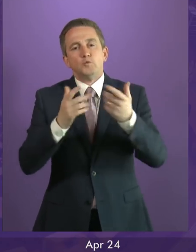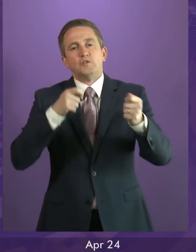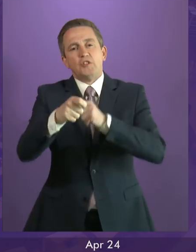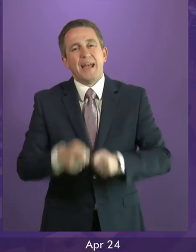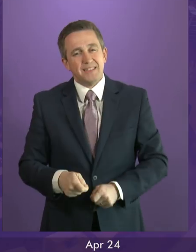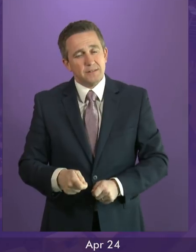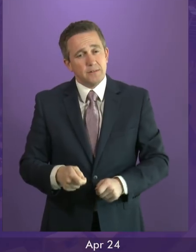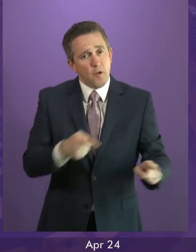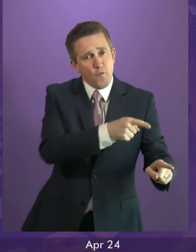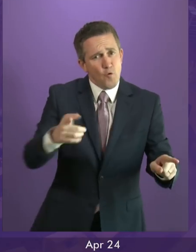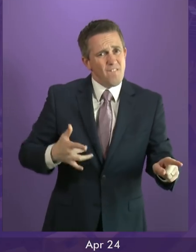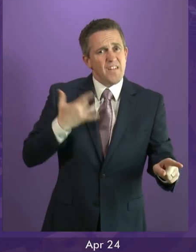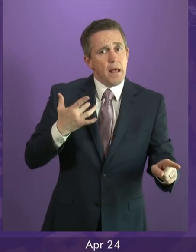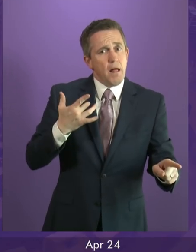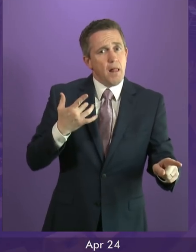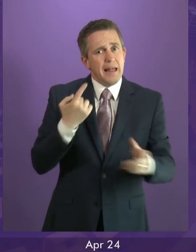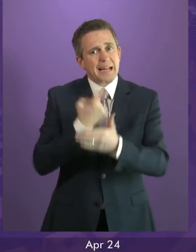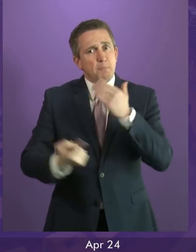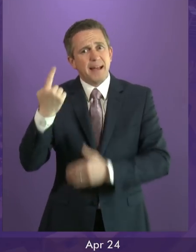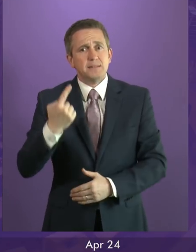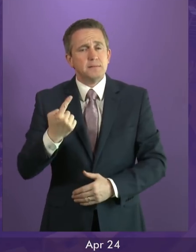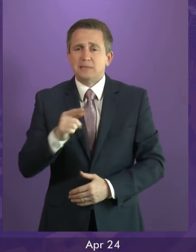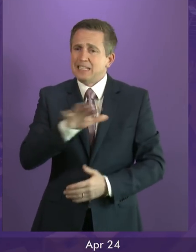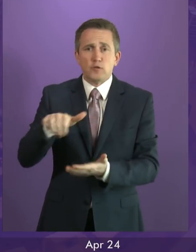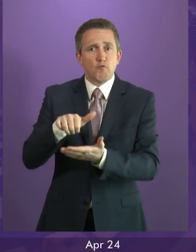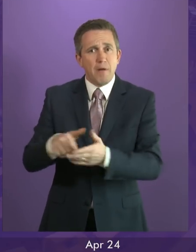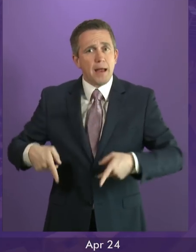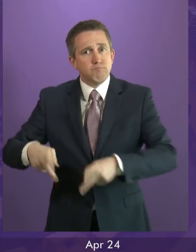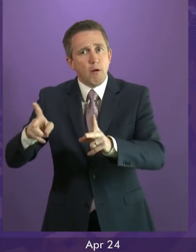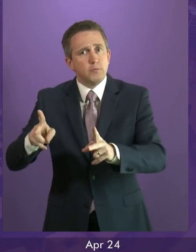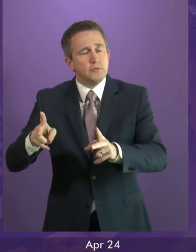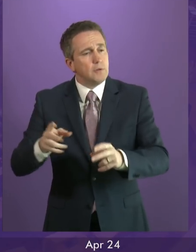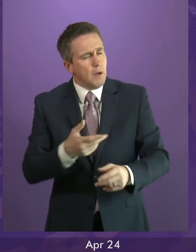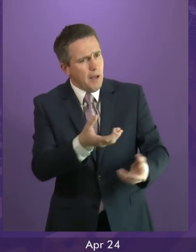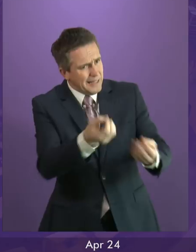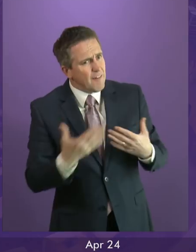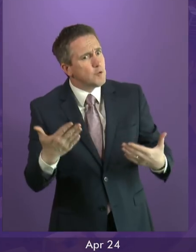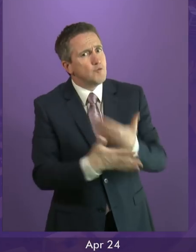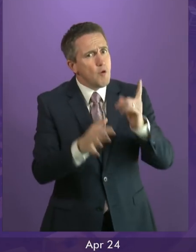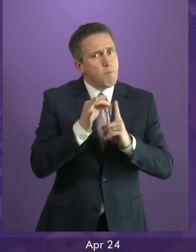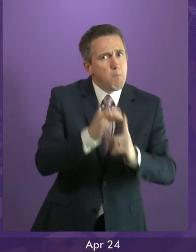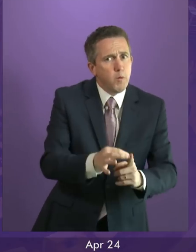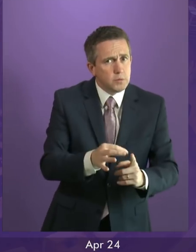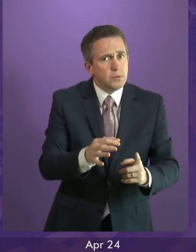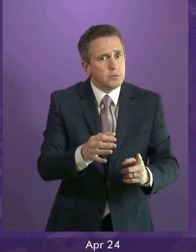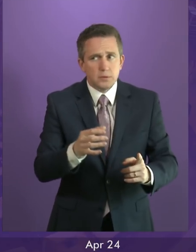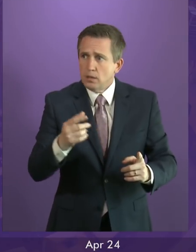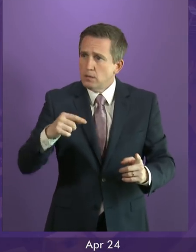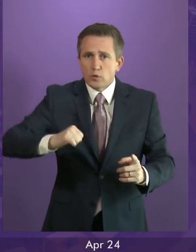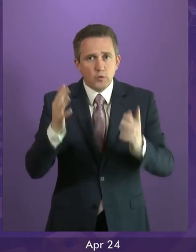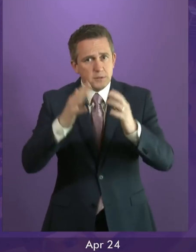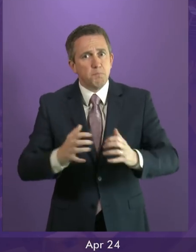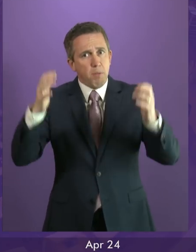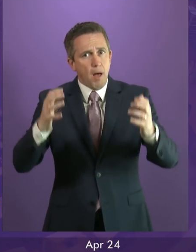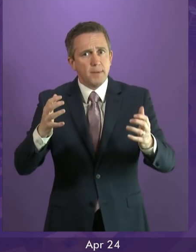independence is not the right change for Scotland, I say this. Bring forward your own proposals to equip our parliament with the